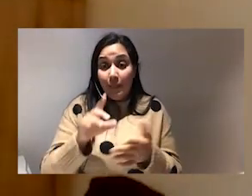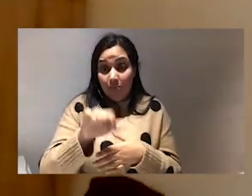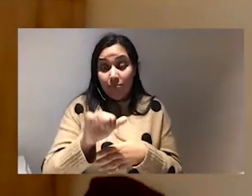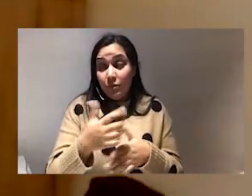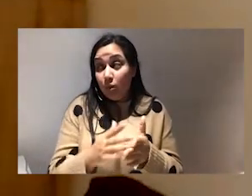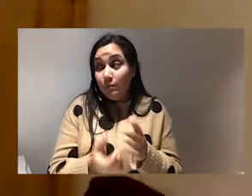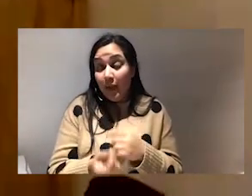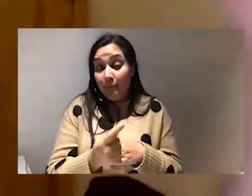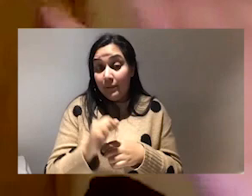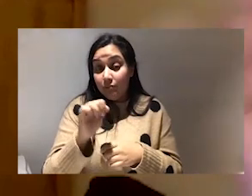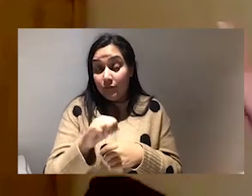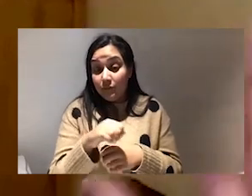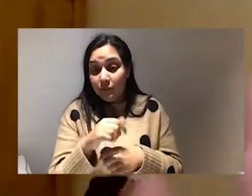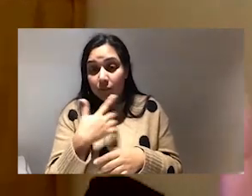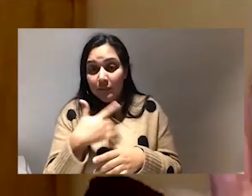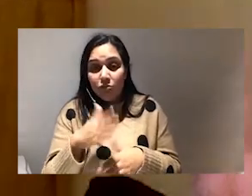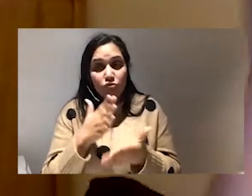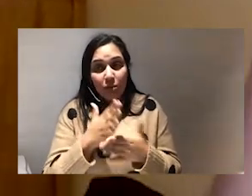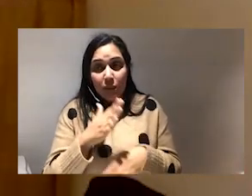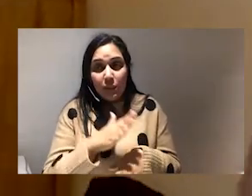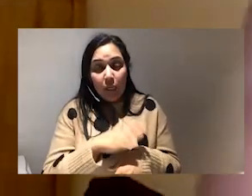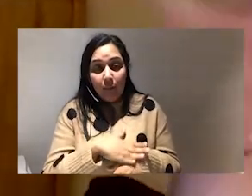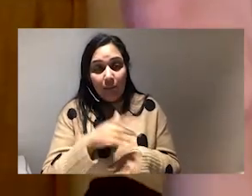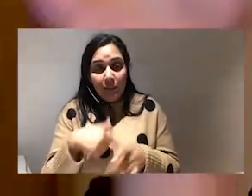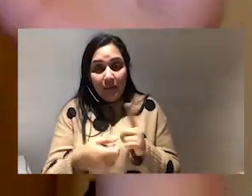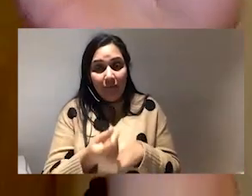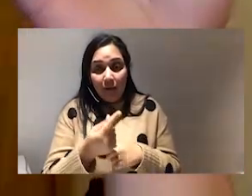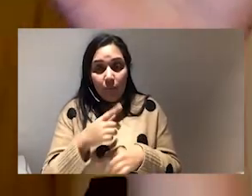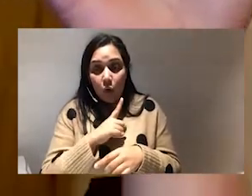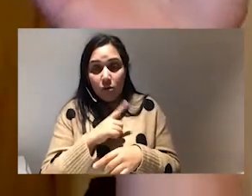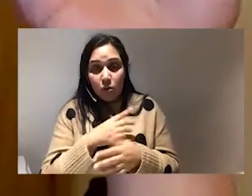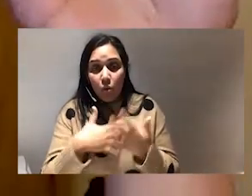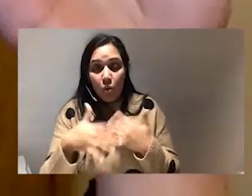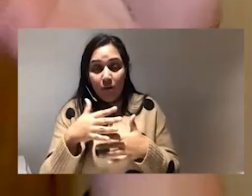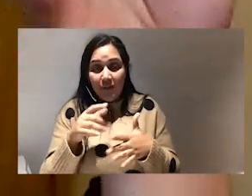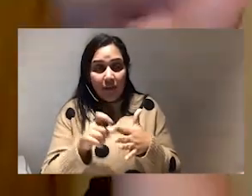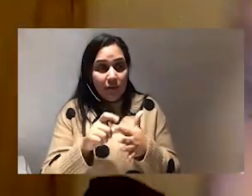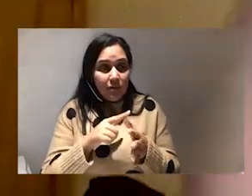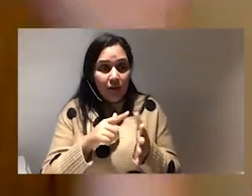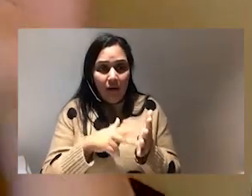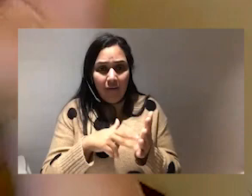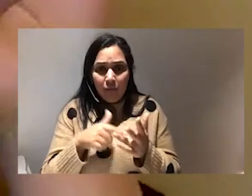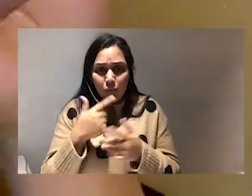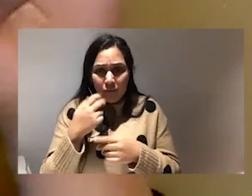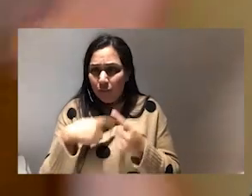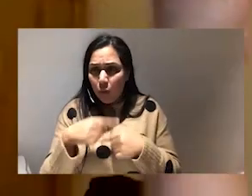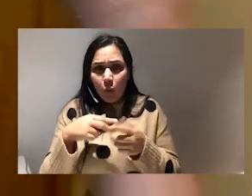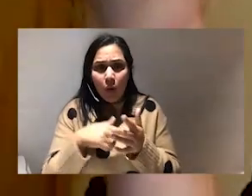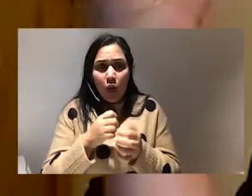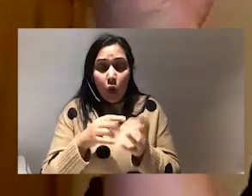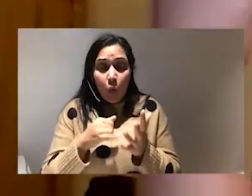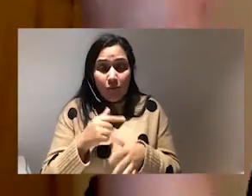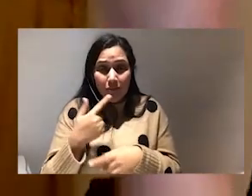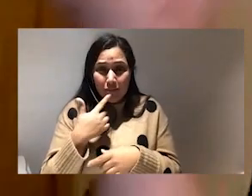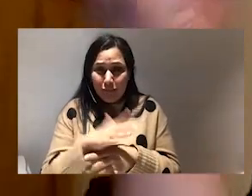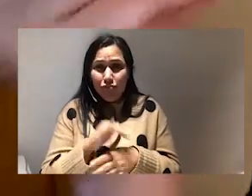and it's been so like timely this event because literally like all of the davo shit that's been going on with ngozi has been like it's